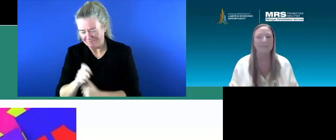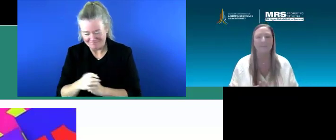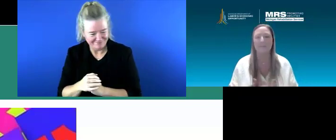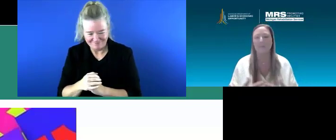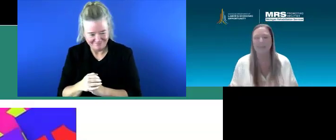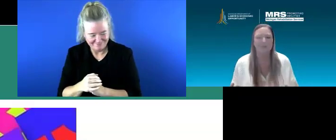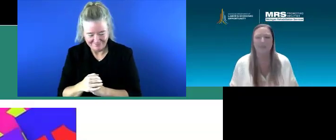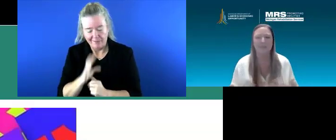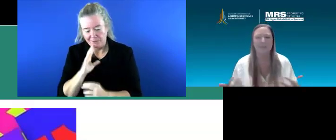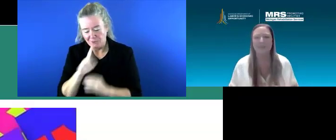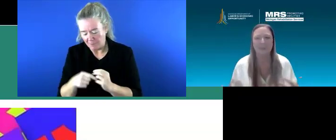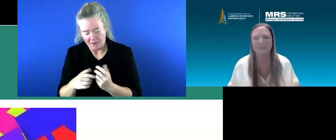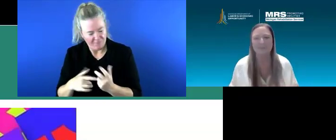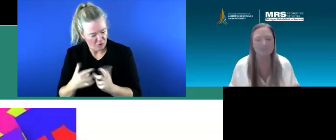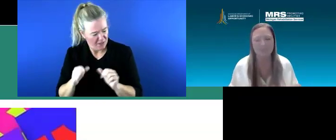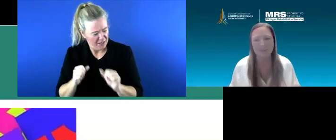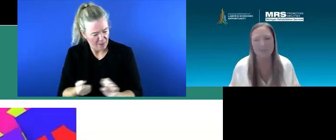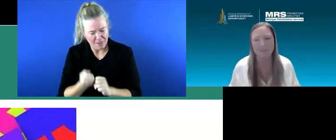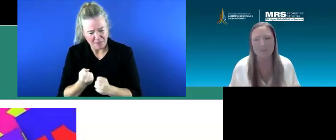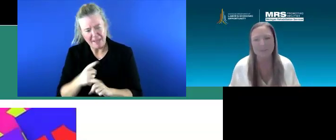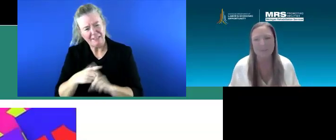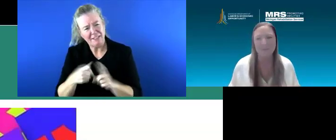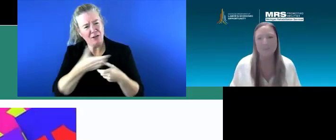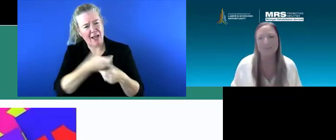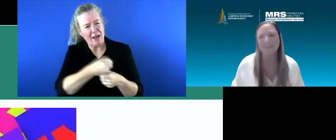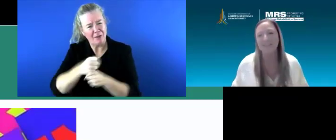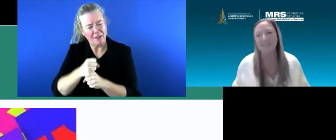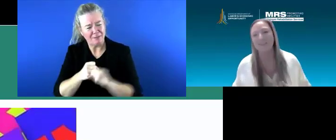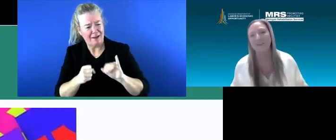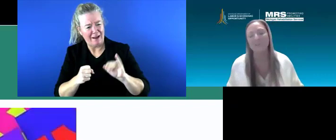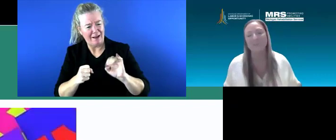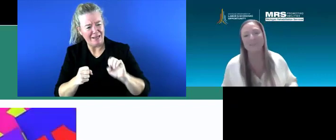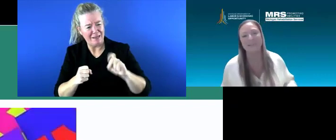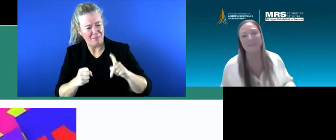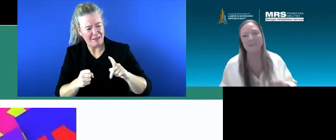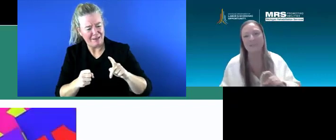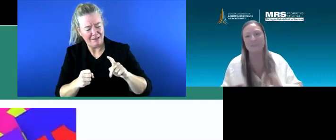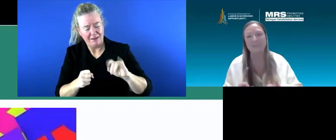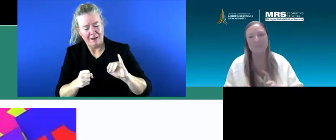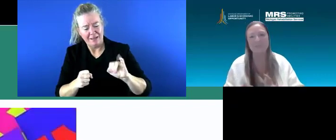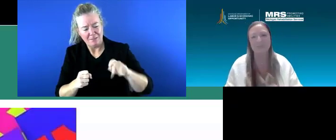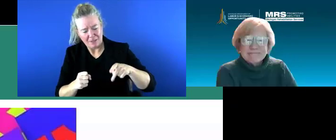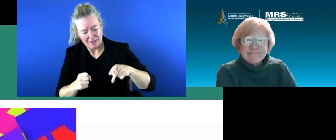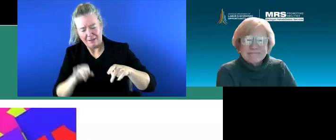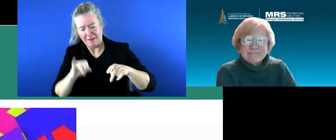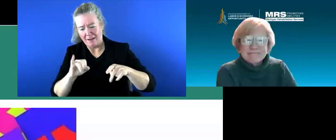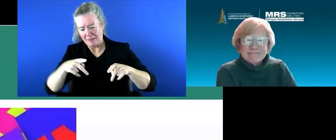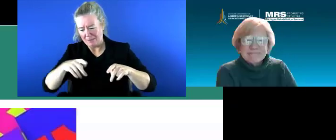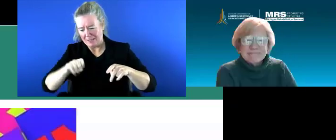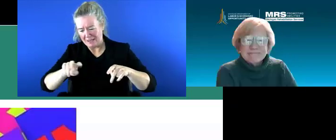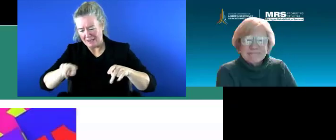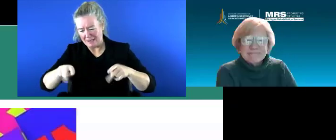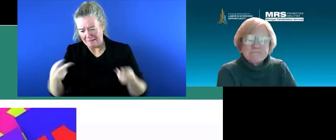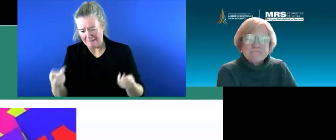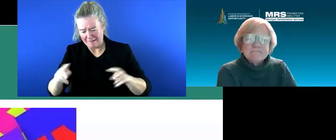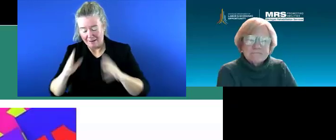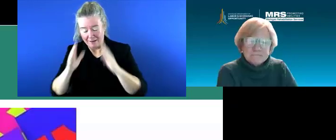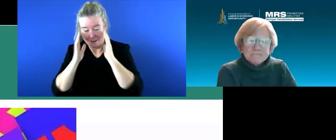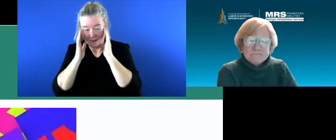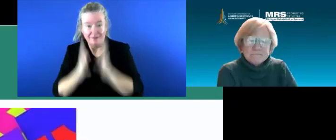about it, it seems like, can we like make some different acronyms versus, you know, having the same ones and just, you know, alternating them?